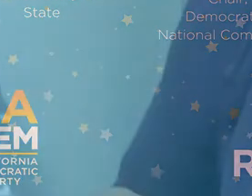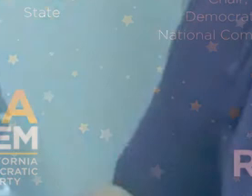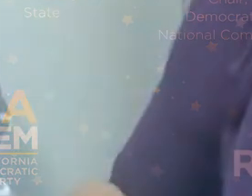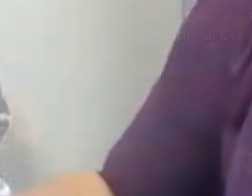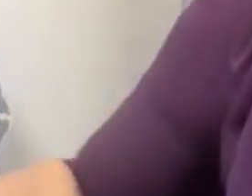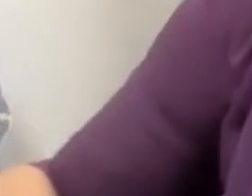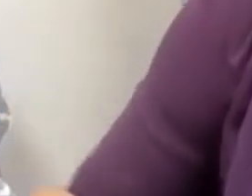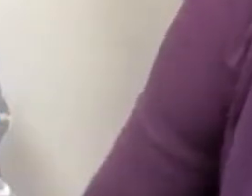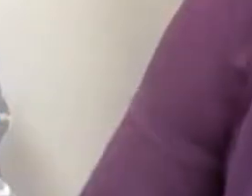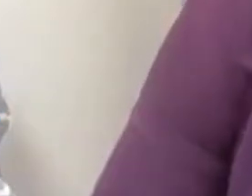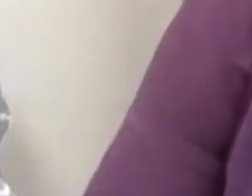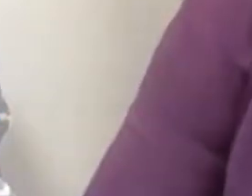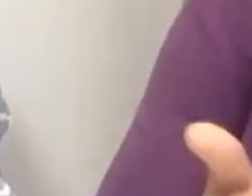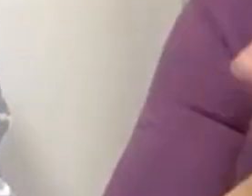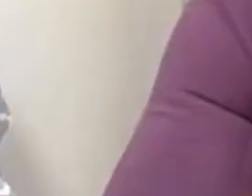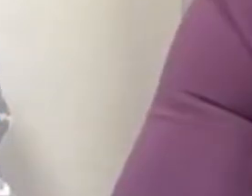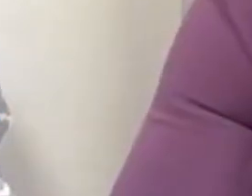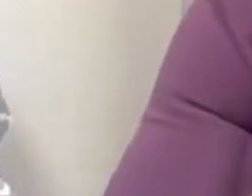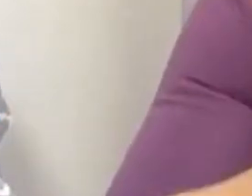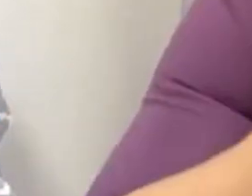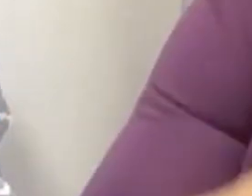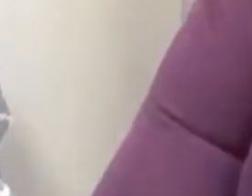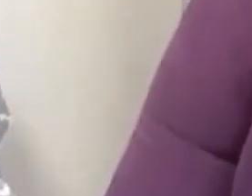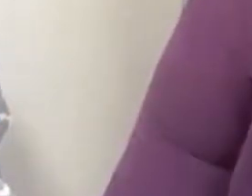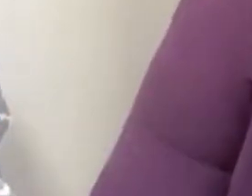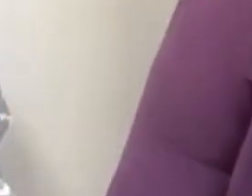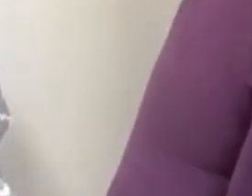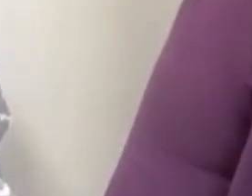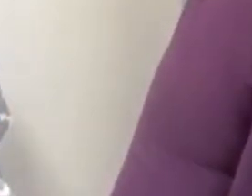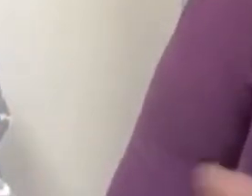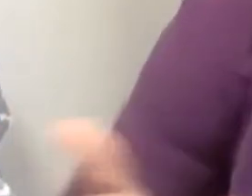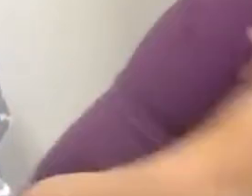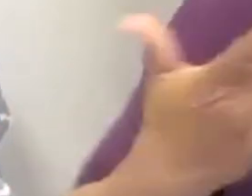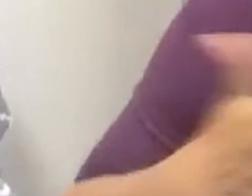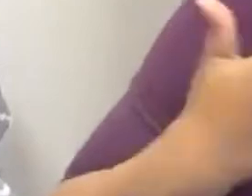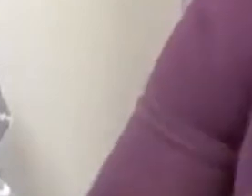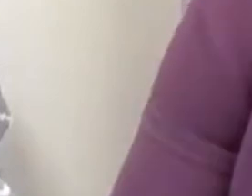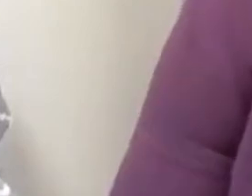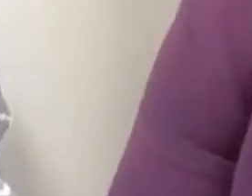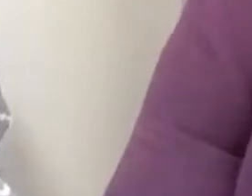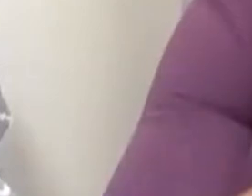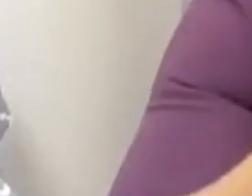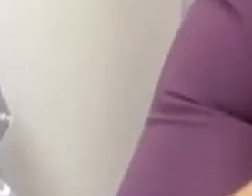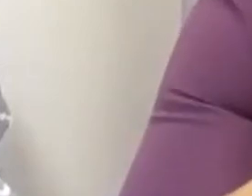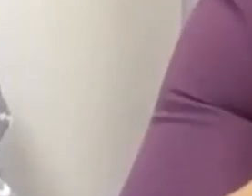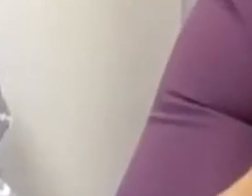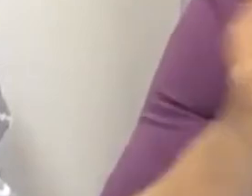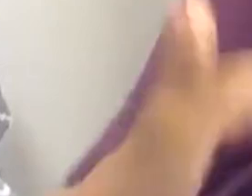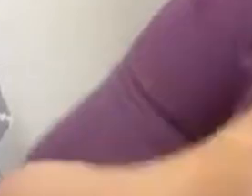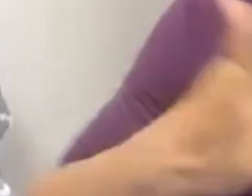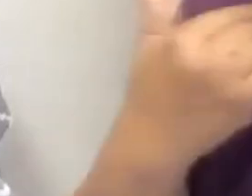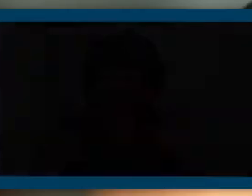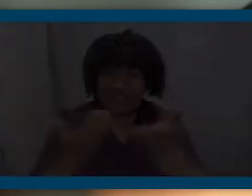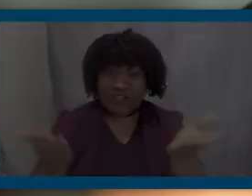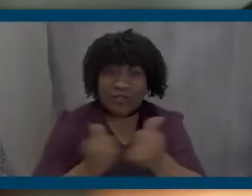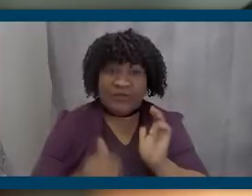Good evening, California Democrats, happy Black History Month, so thrilled to be